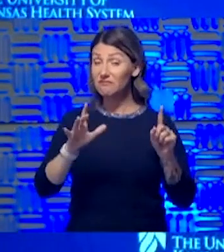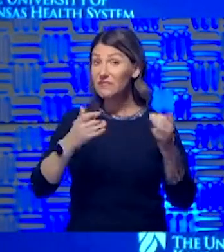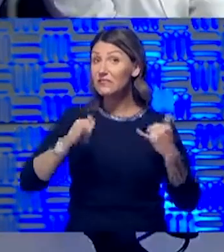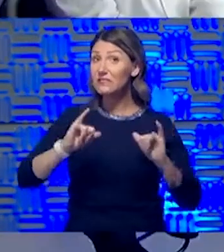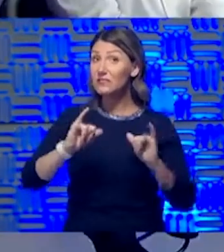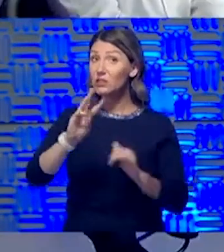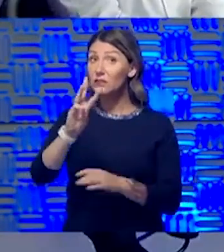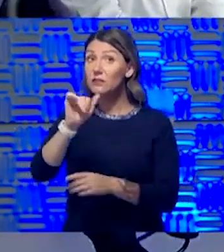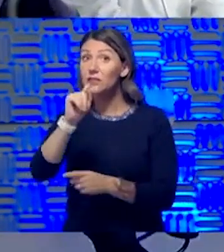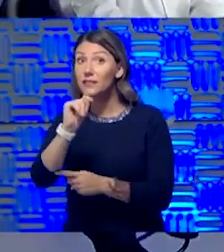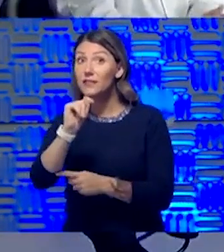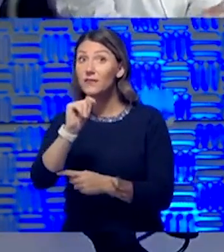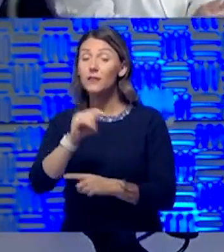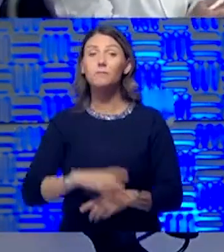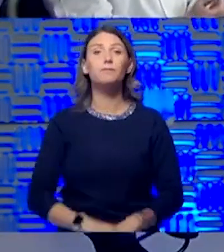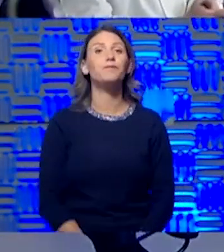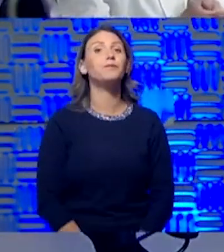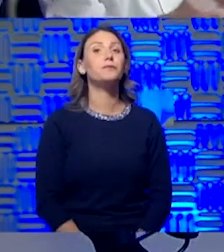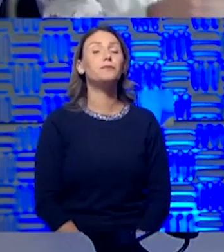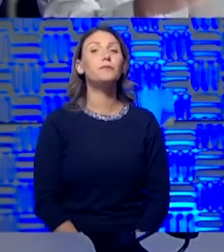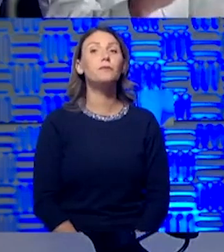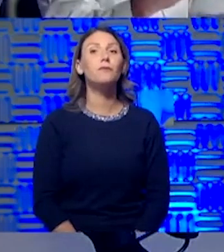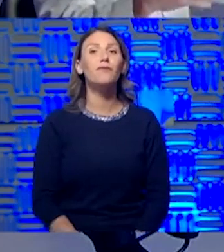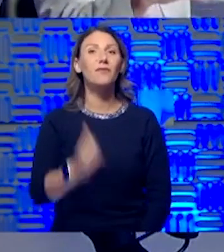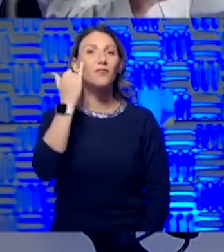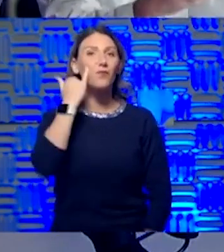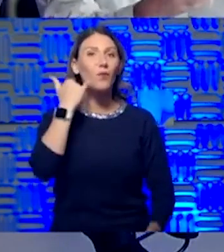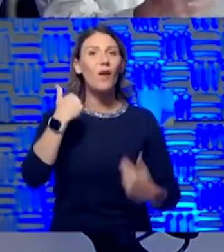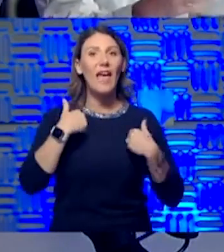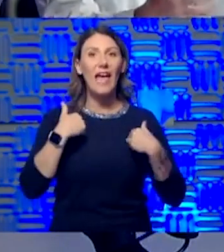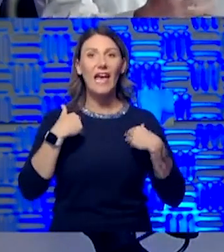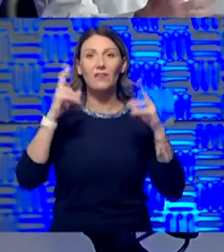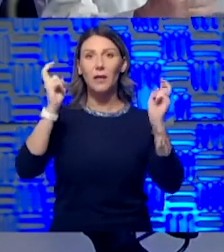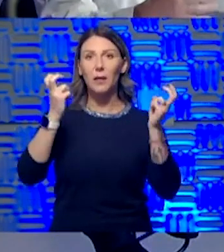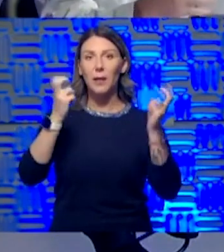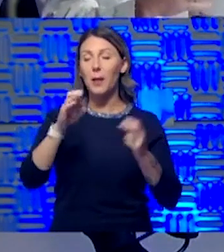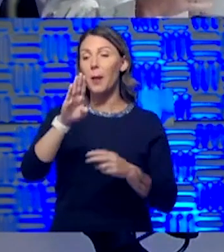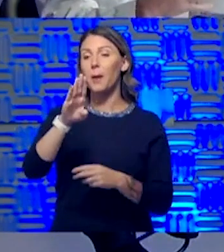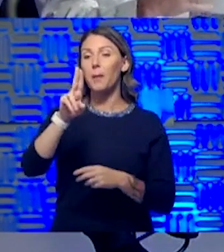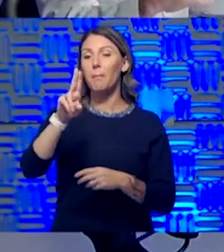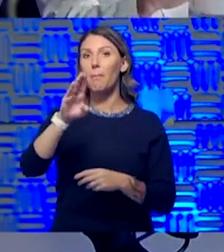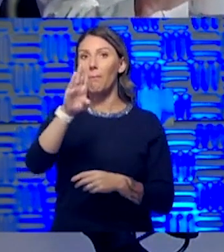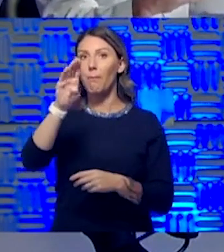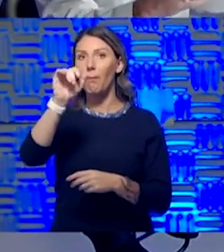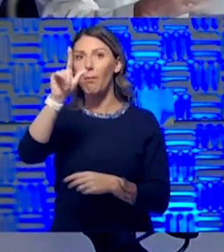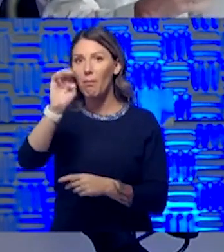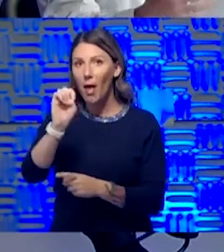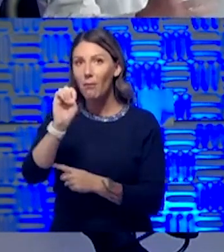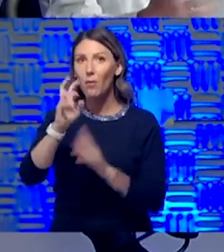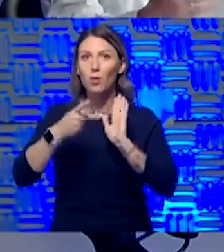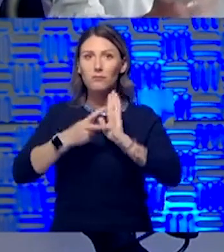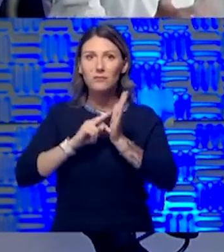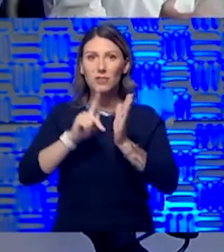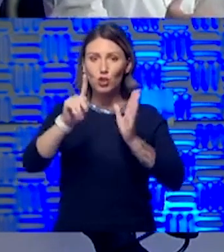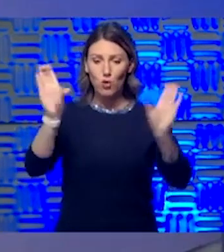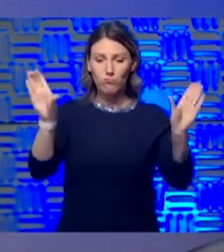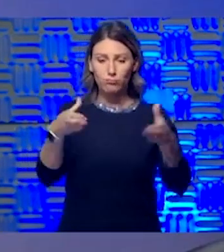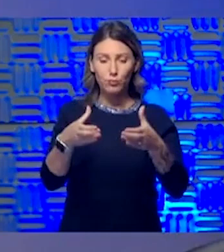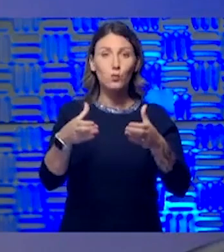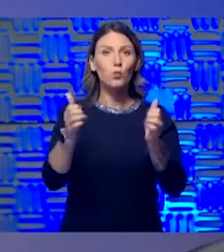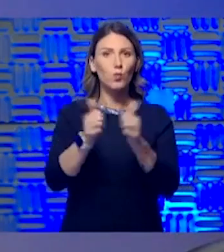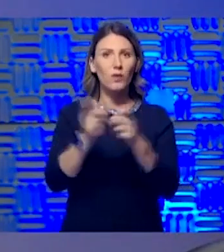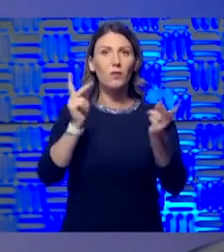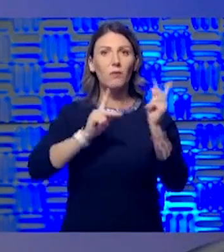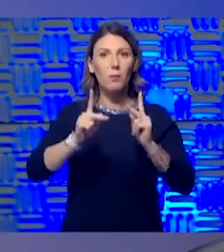I think, you know, if you have this bubble, and if the bubble that we're talking about is just your group of people that you have been with